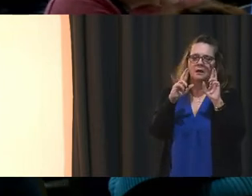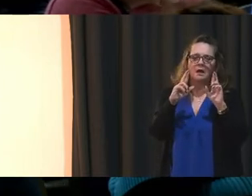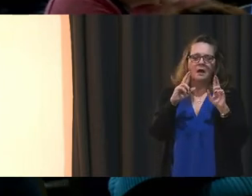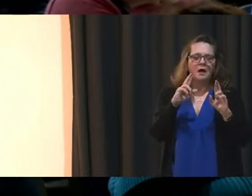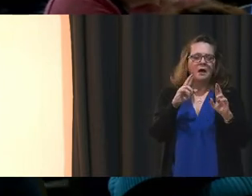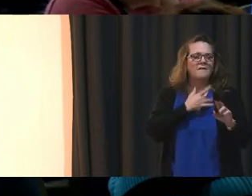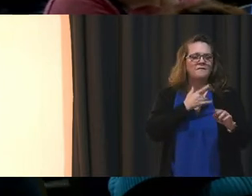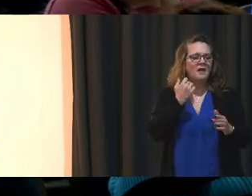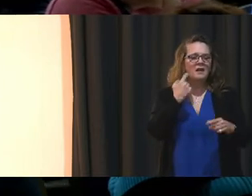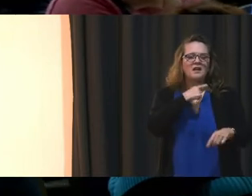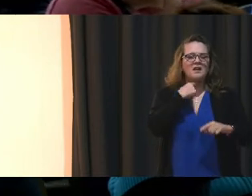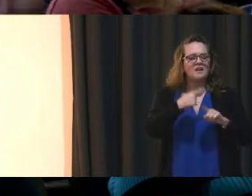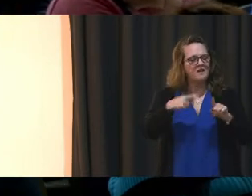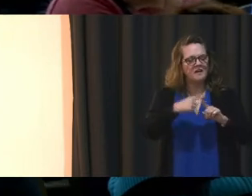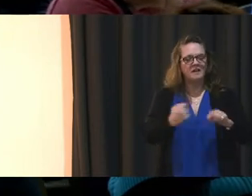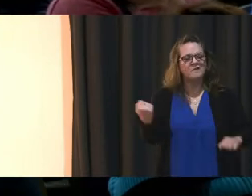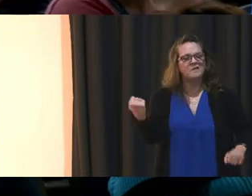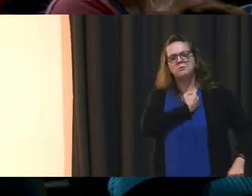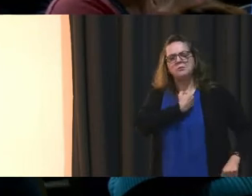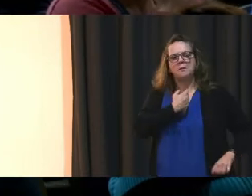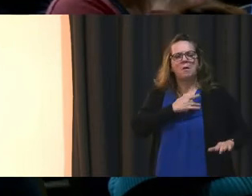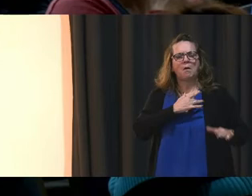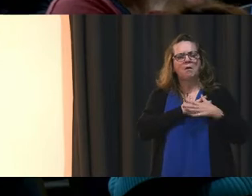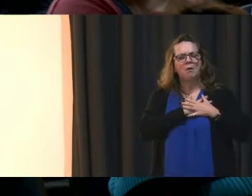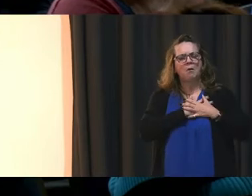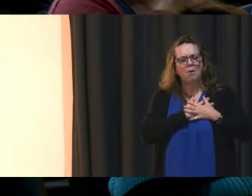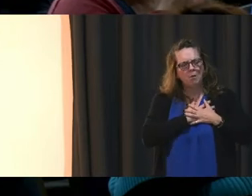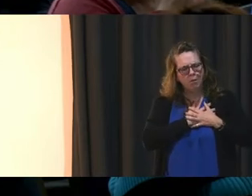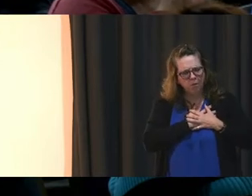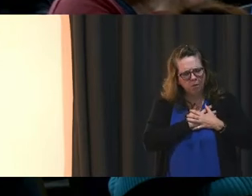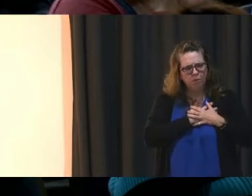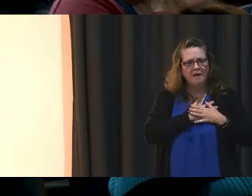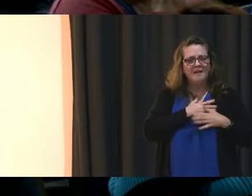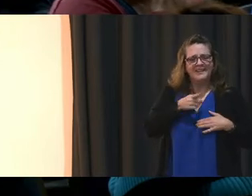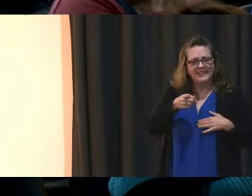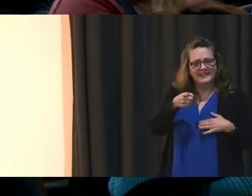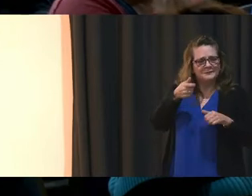stab me in the heart. And this young man is a student here at High Point.